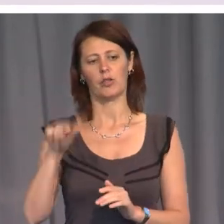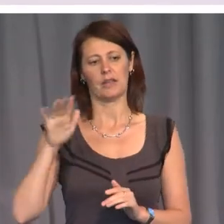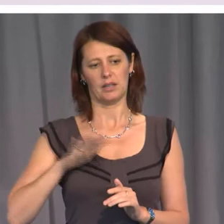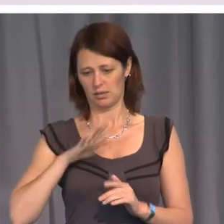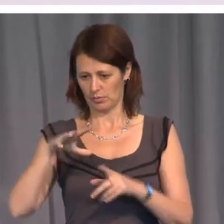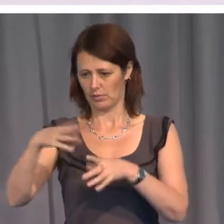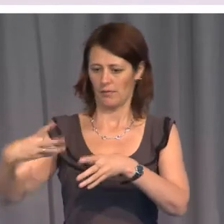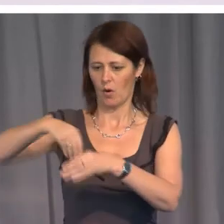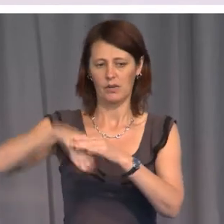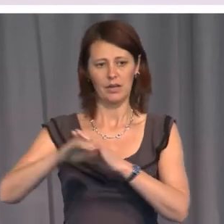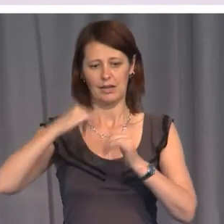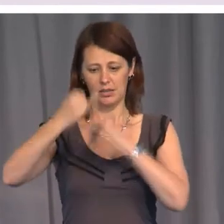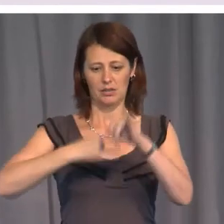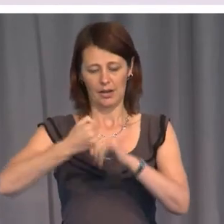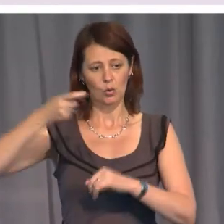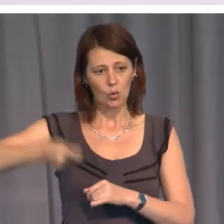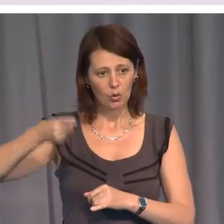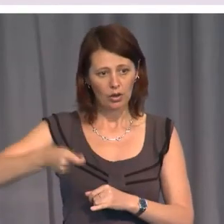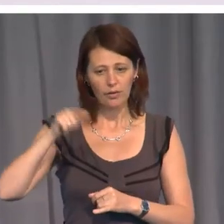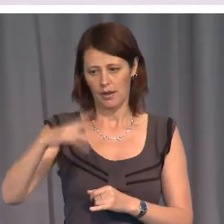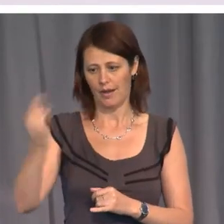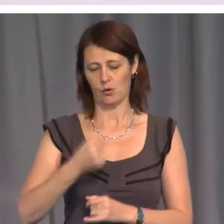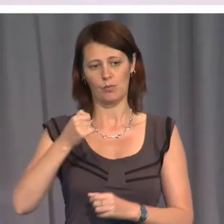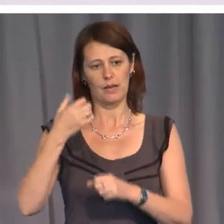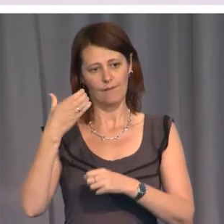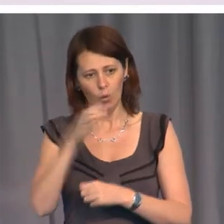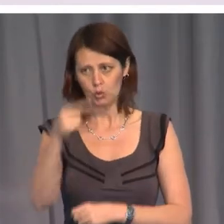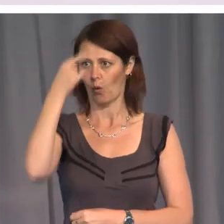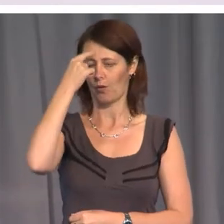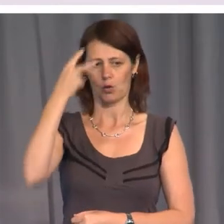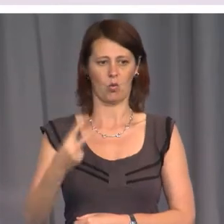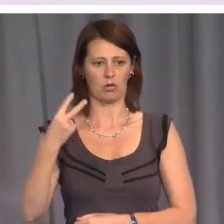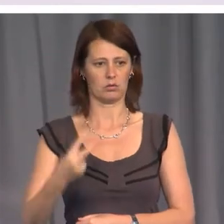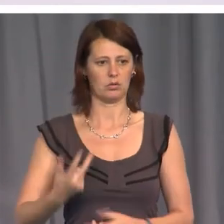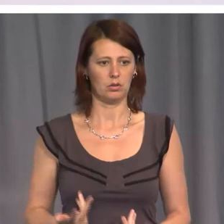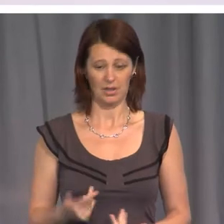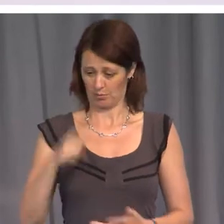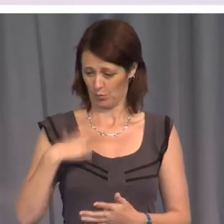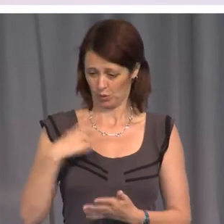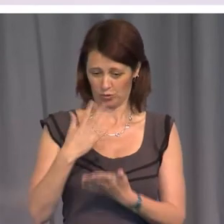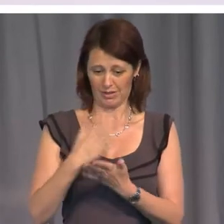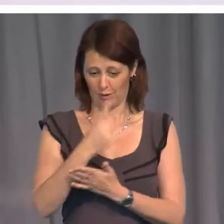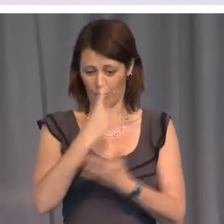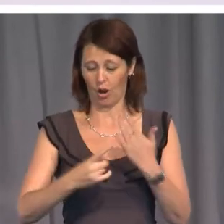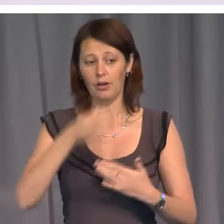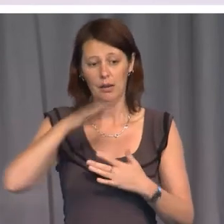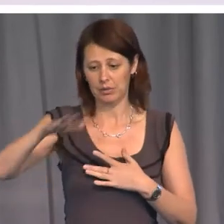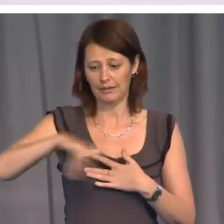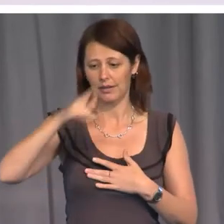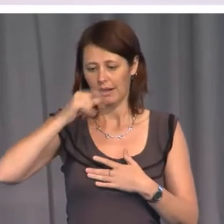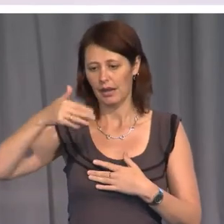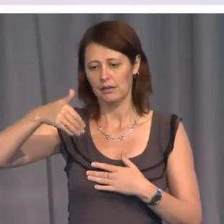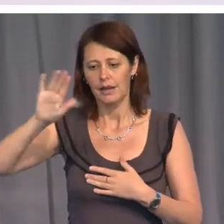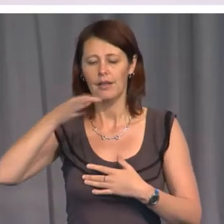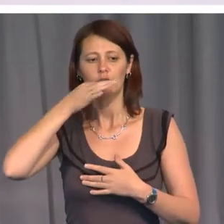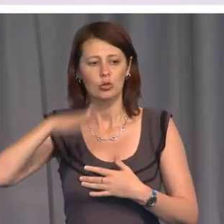courts, then they've got to be made to think. Where the only place they can send their children to school or their parents